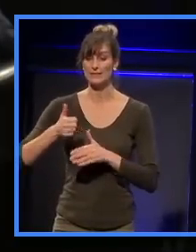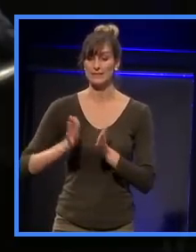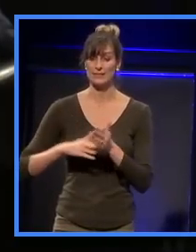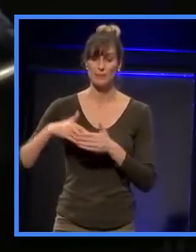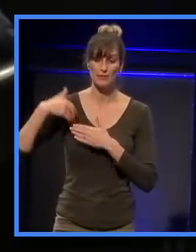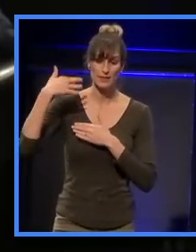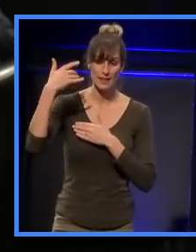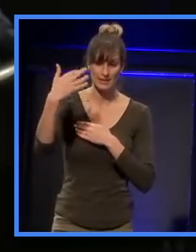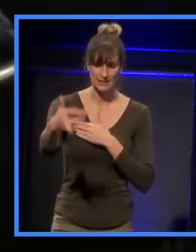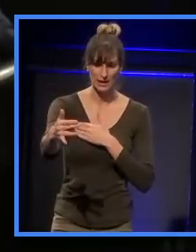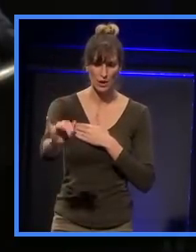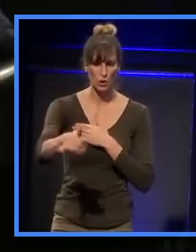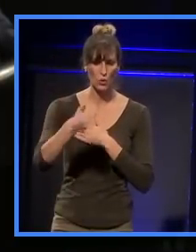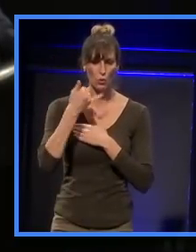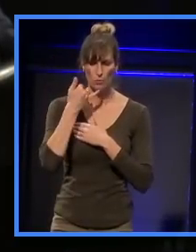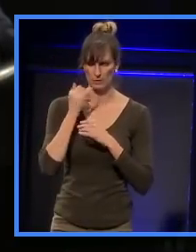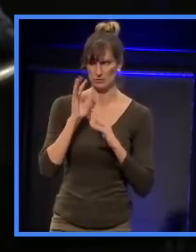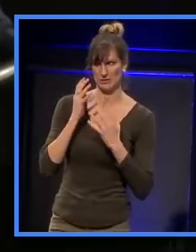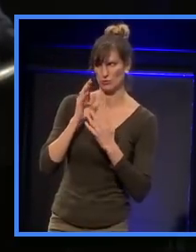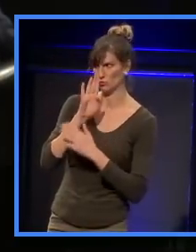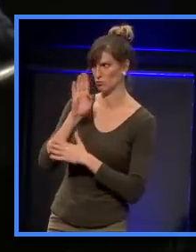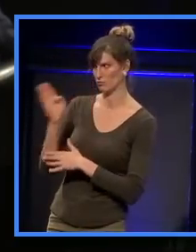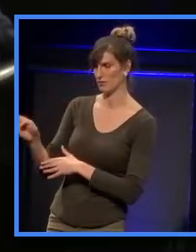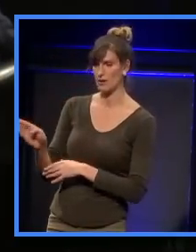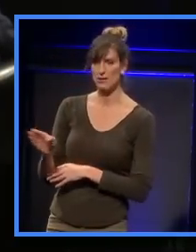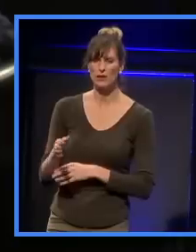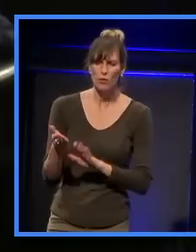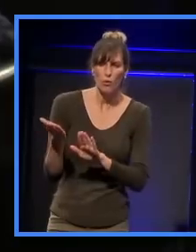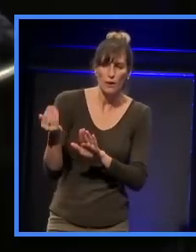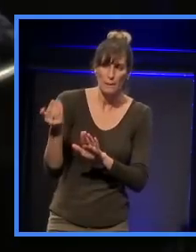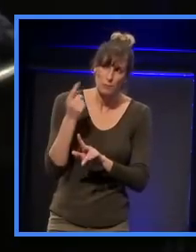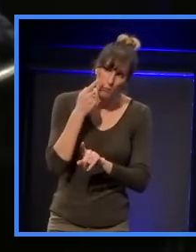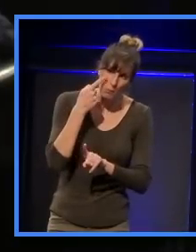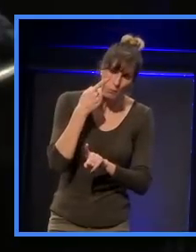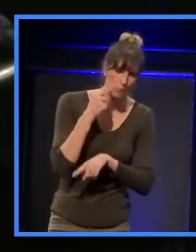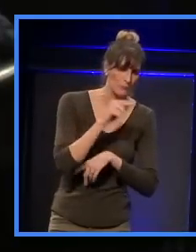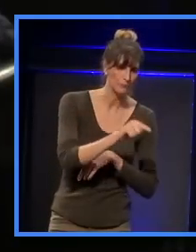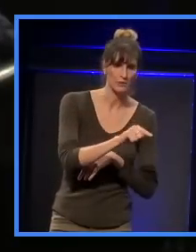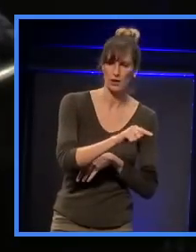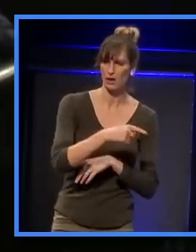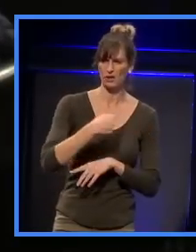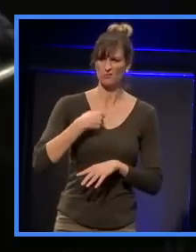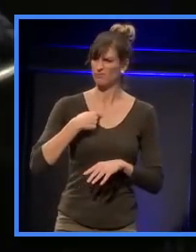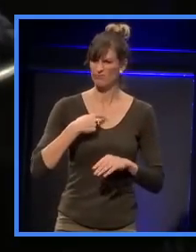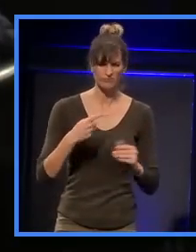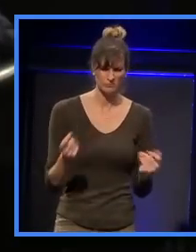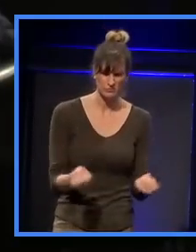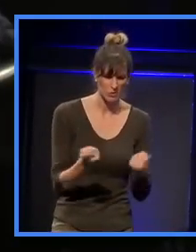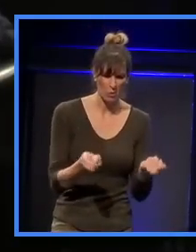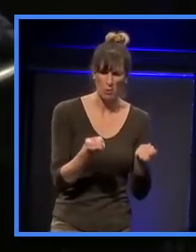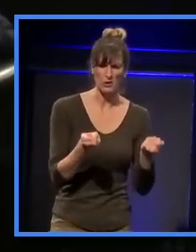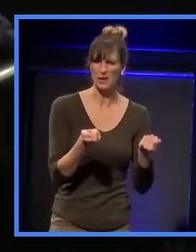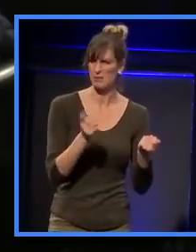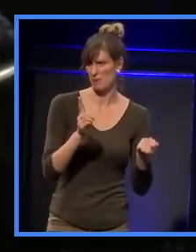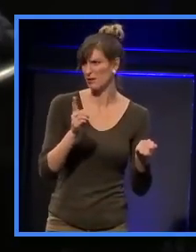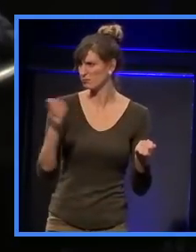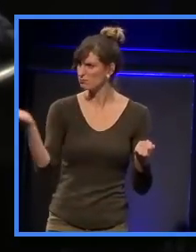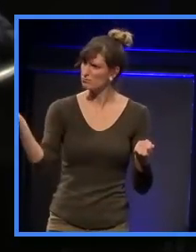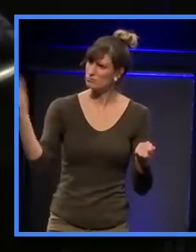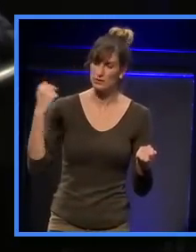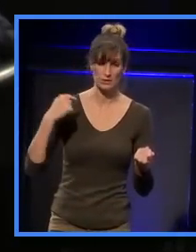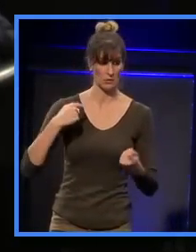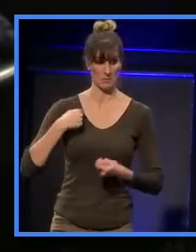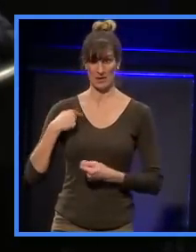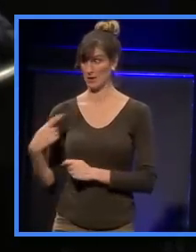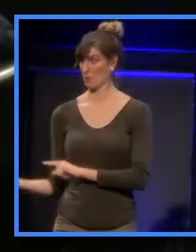scared to talk to Harold. He'd phone me up and say, look, can you come down and have a look at this? I haven't really been able to get it to work. So I'd grab